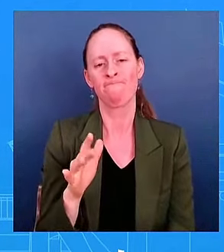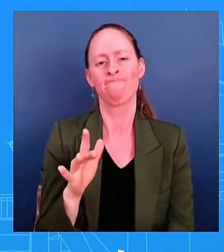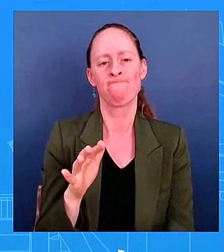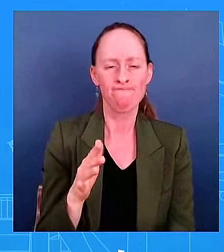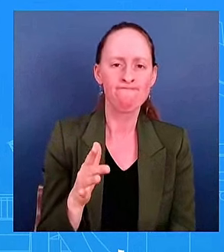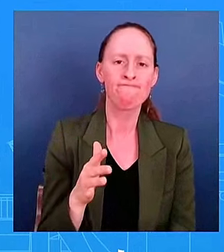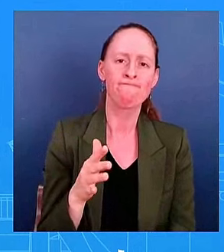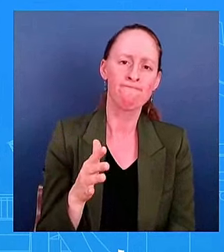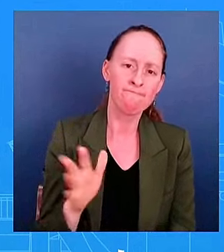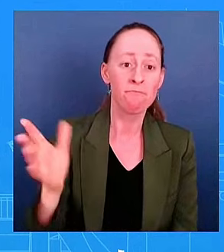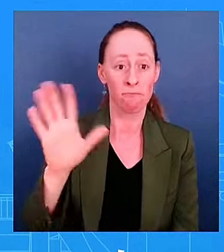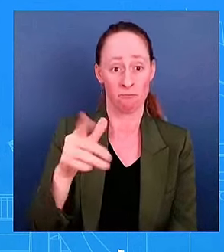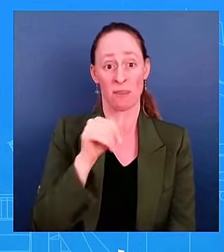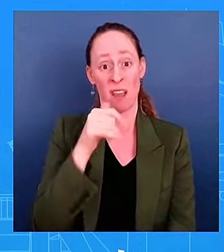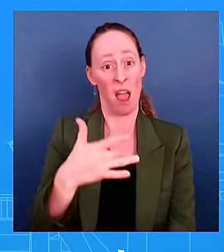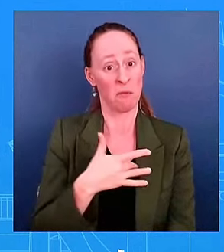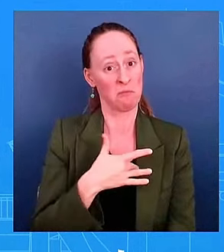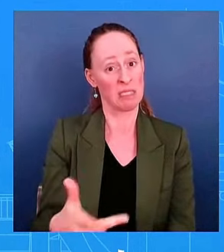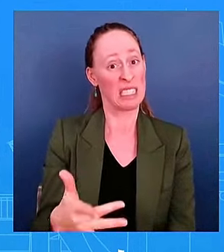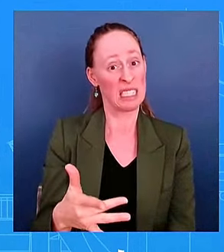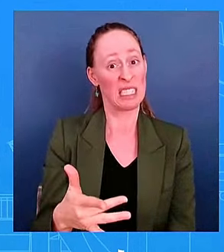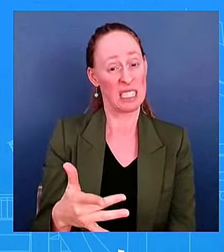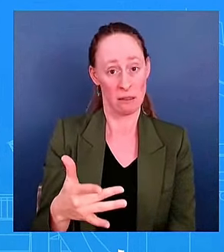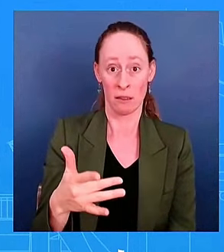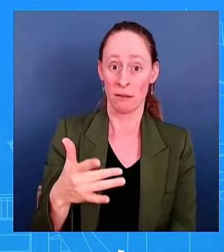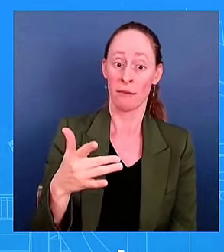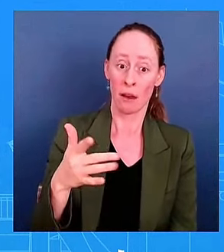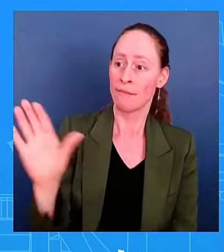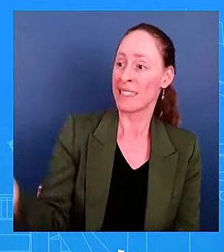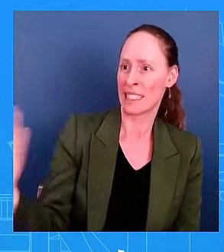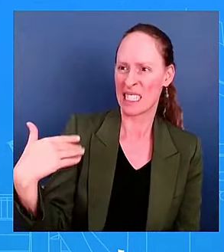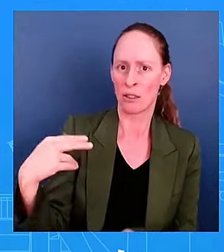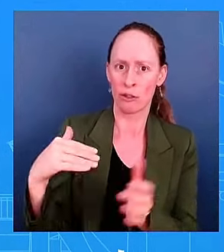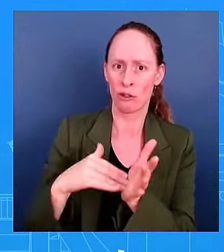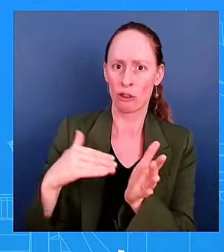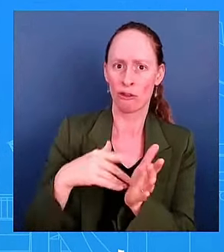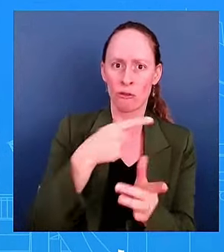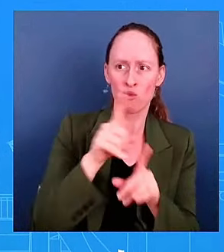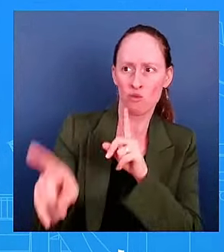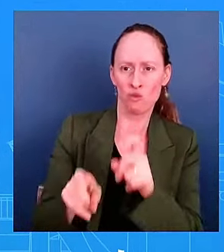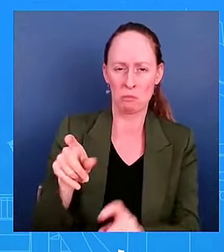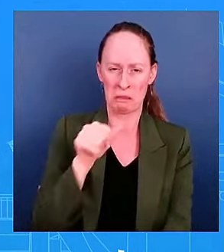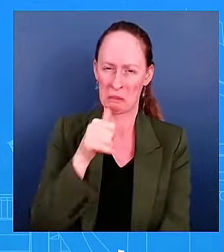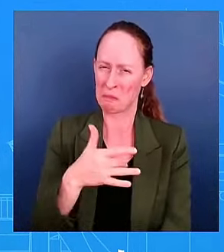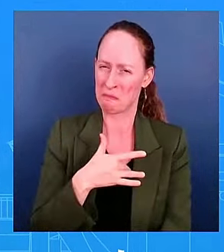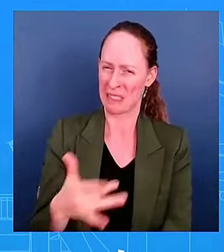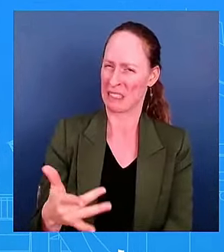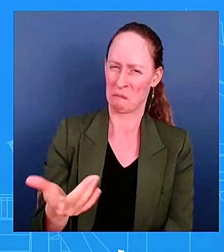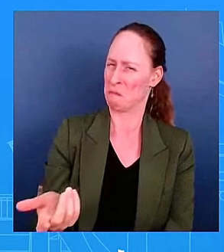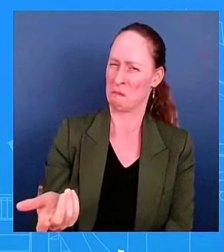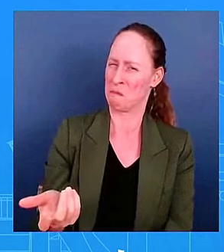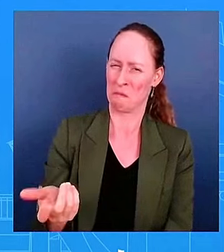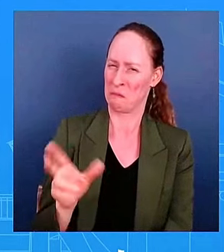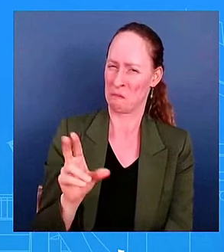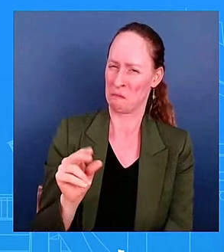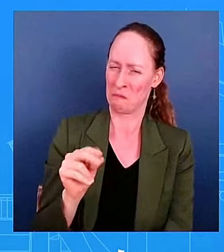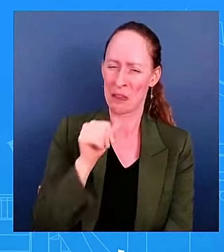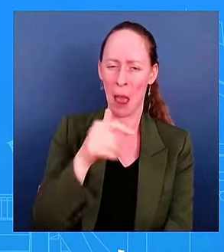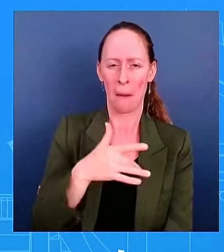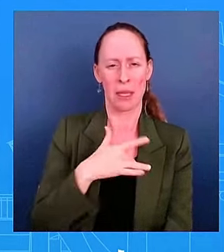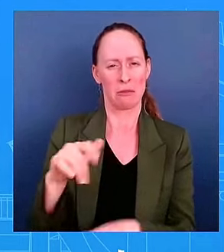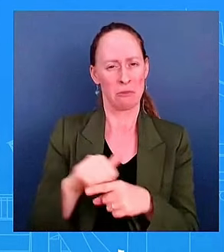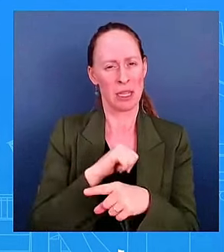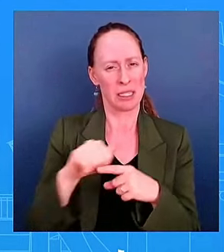doctor to the podium. That is not the norm. And we have owned up, this president directly has owned up